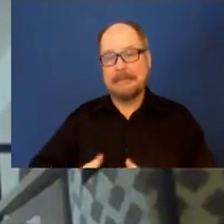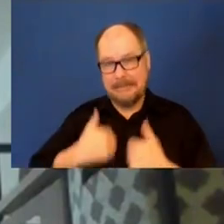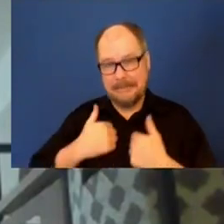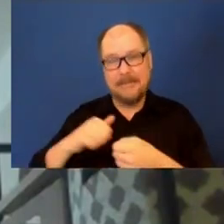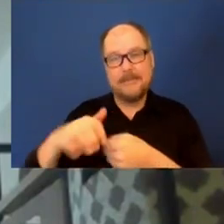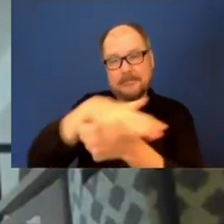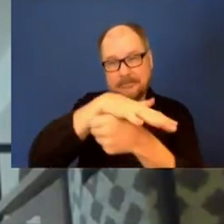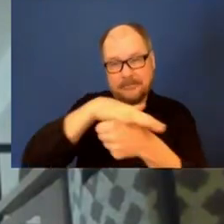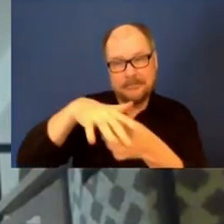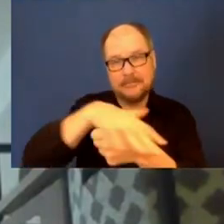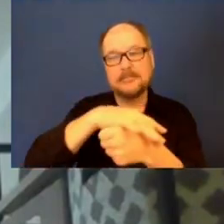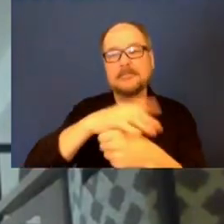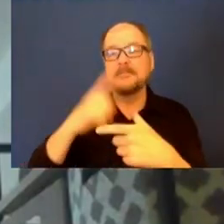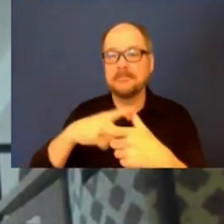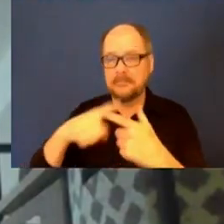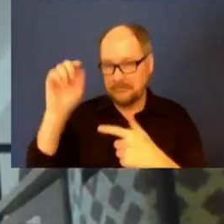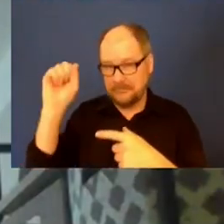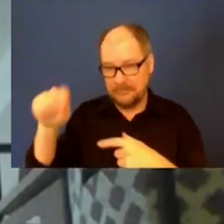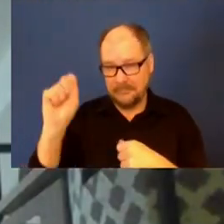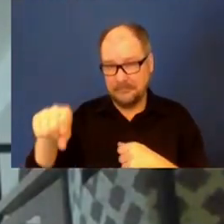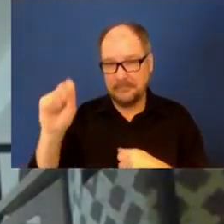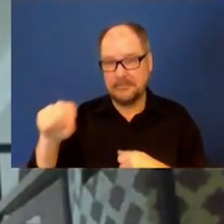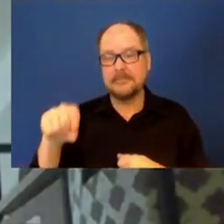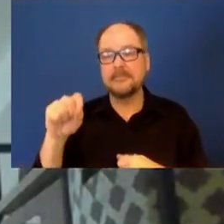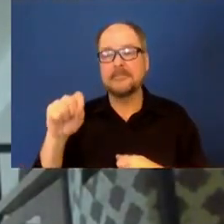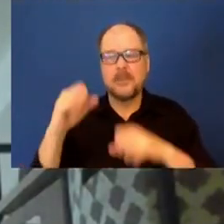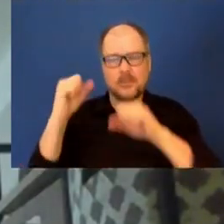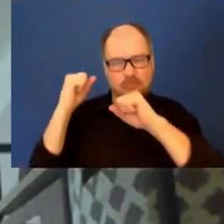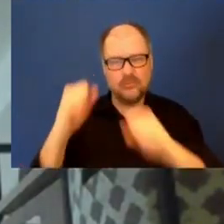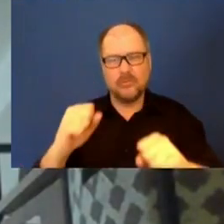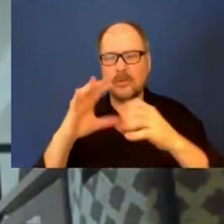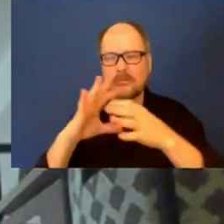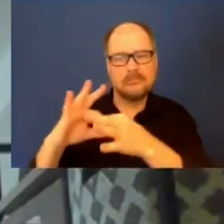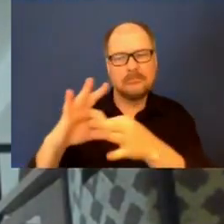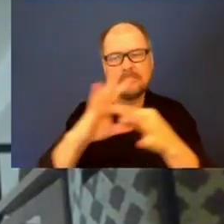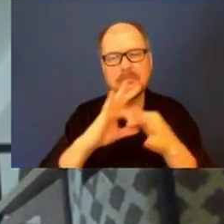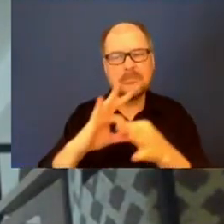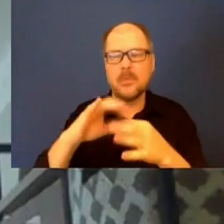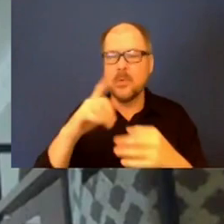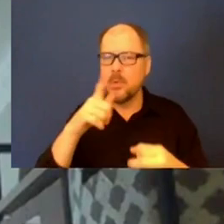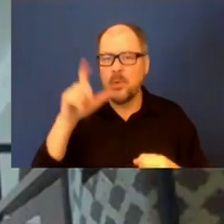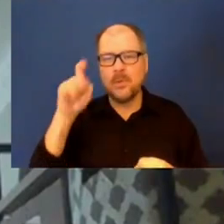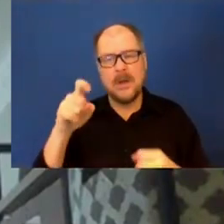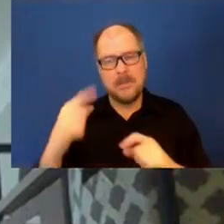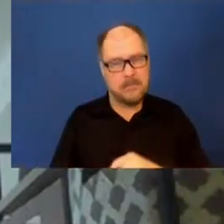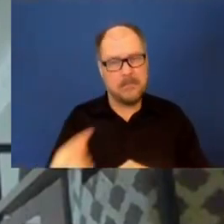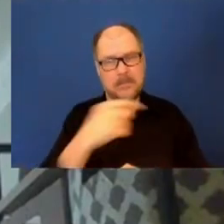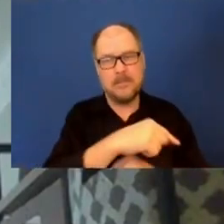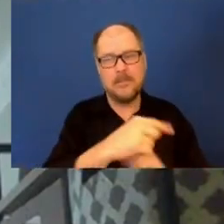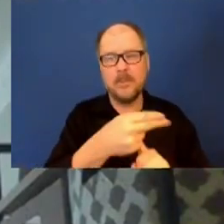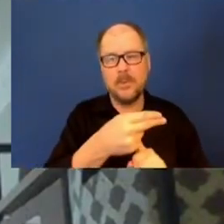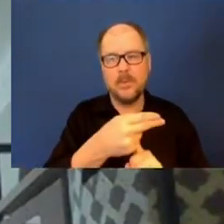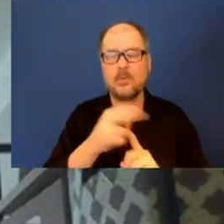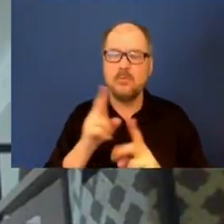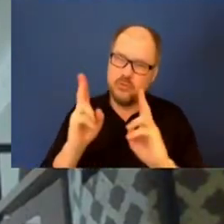help make sure that, you know, the people that really needed to leave urgently were prioritized for a